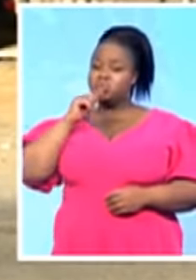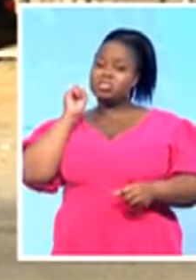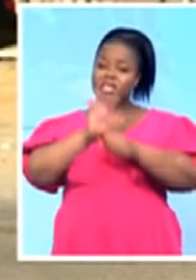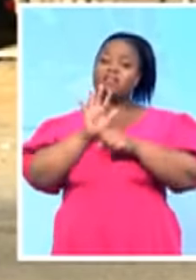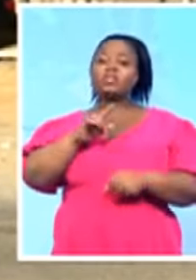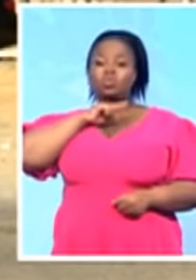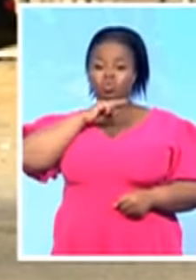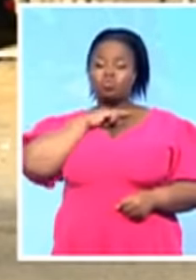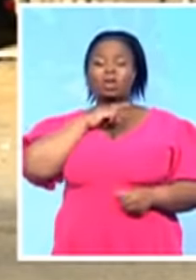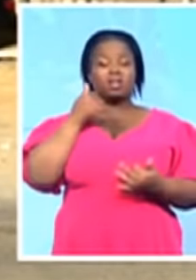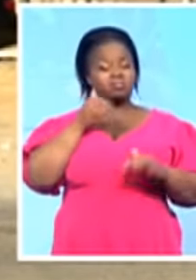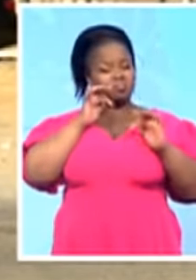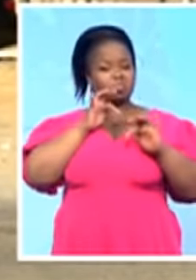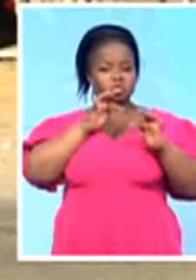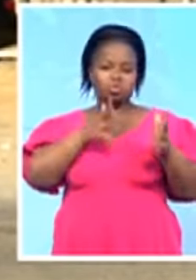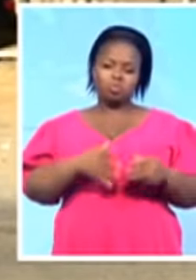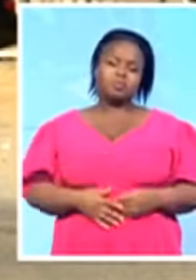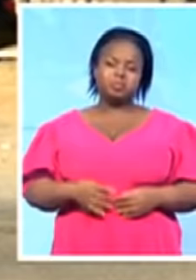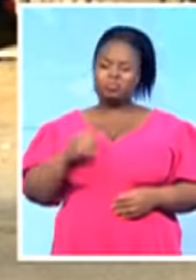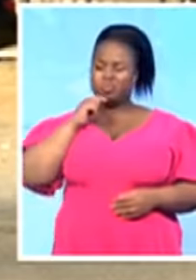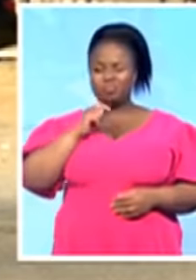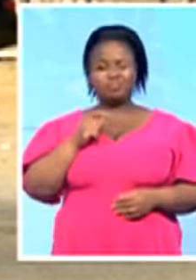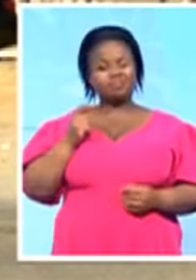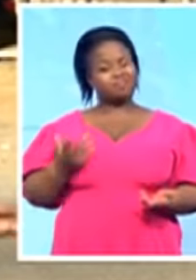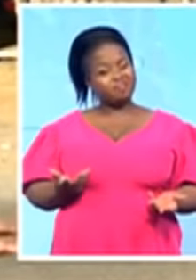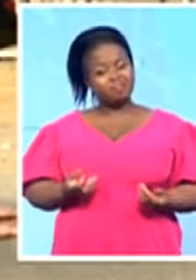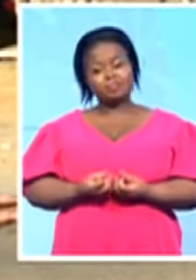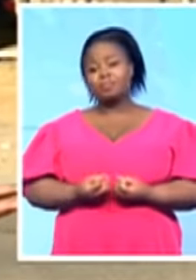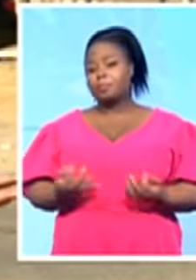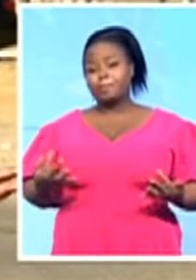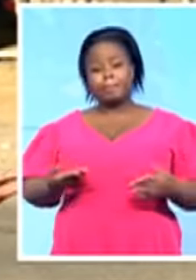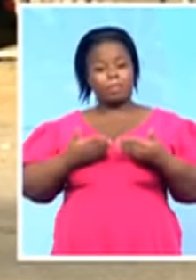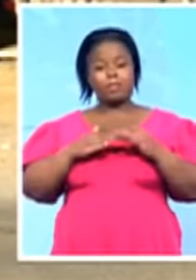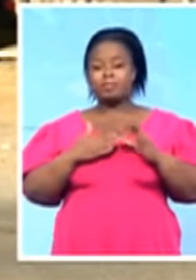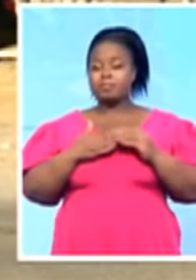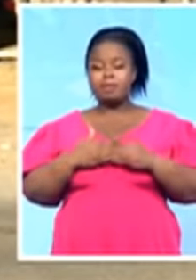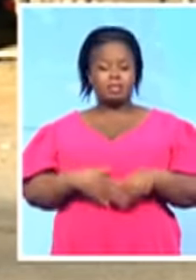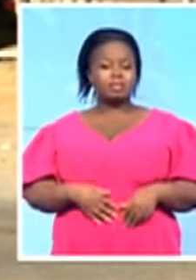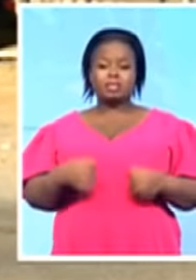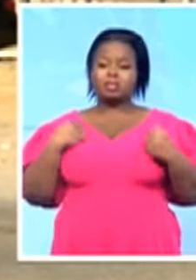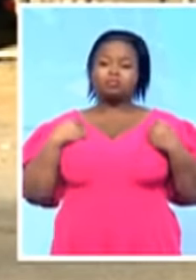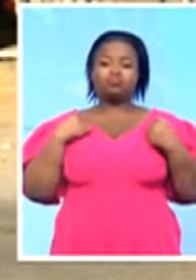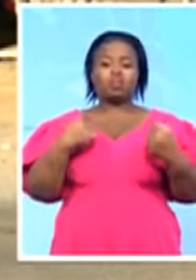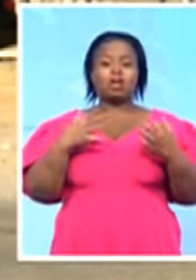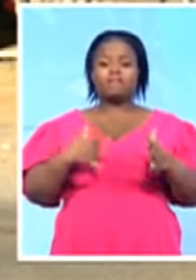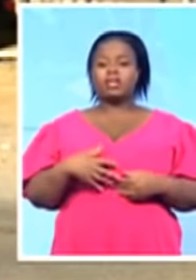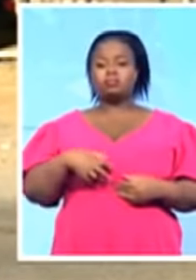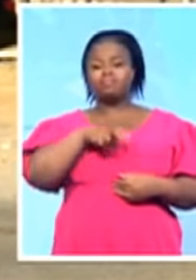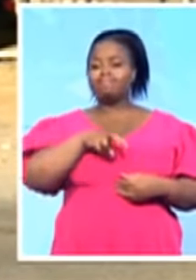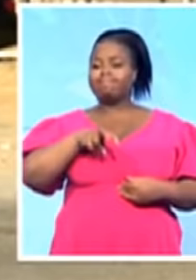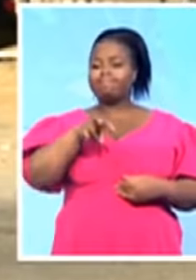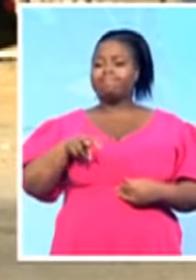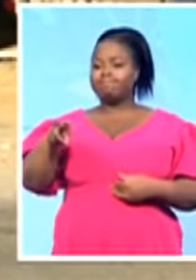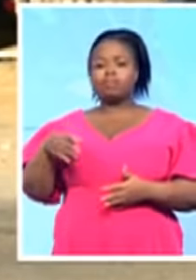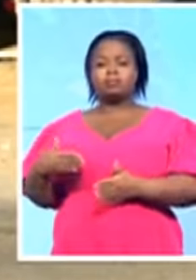really has affected, you know, motorists that are traveling to various destinations. We were reporting on